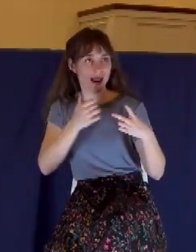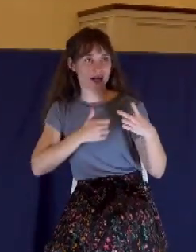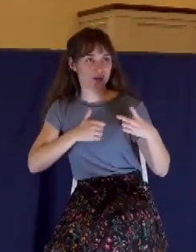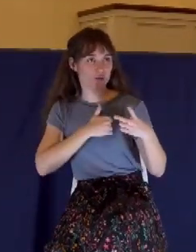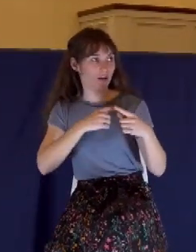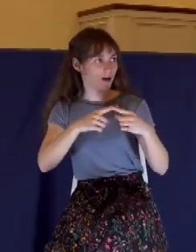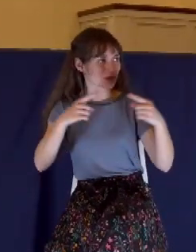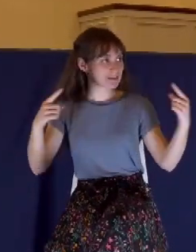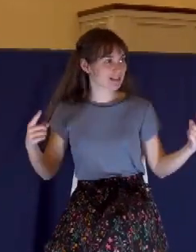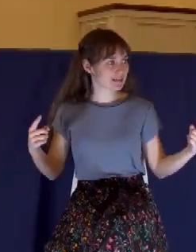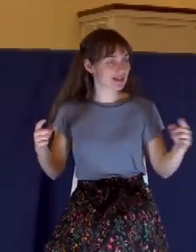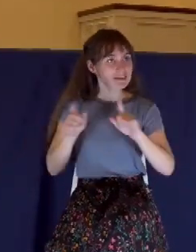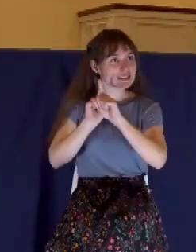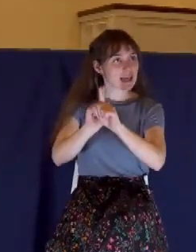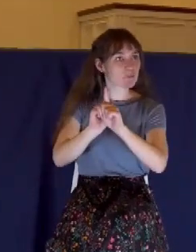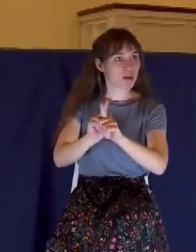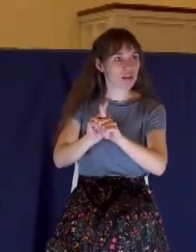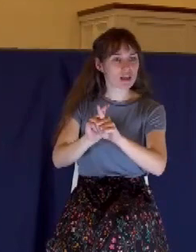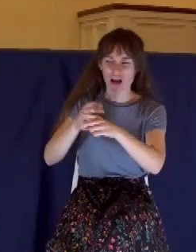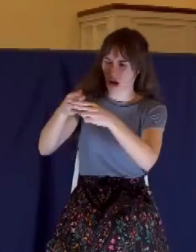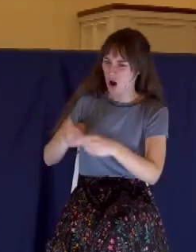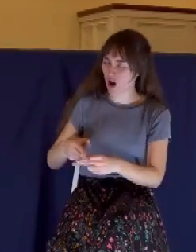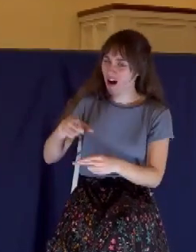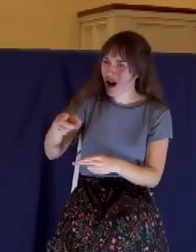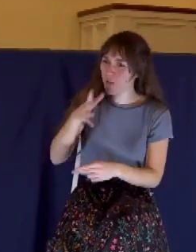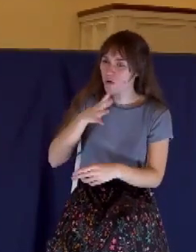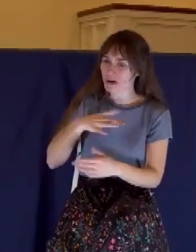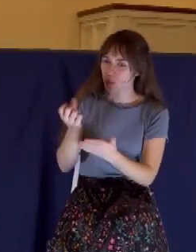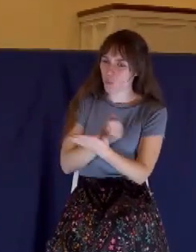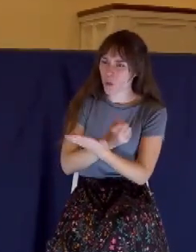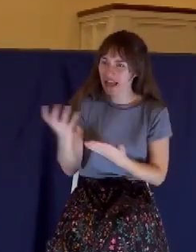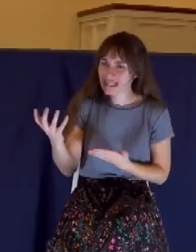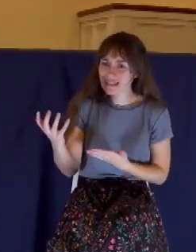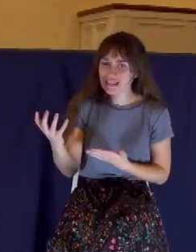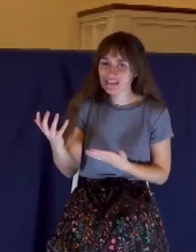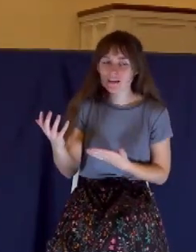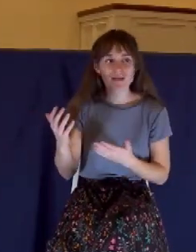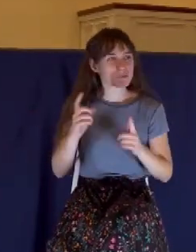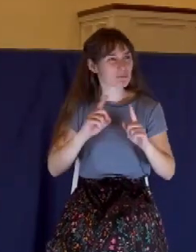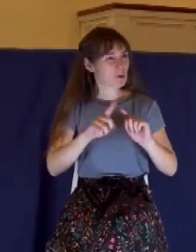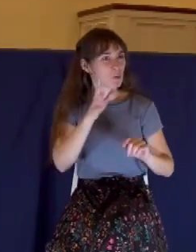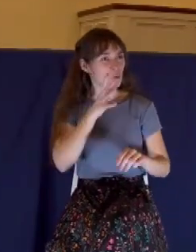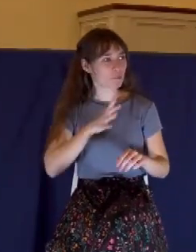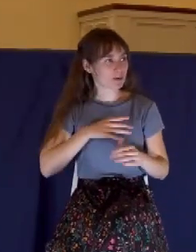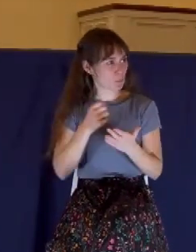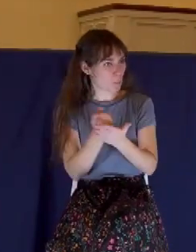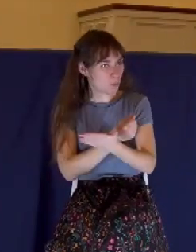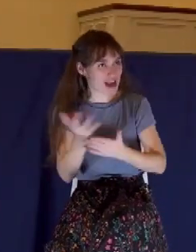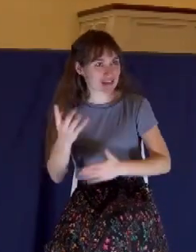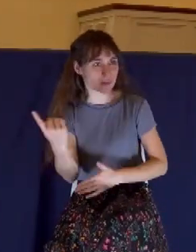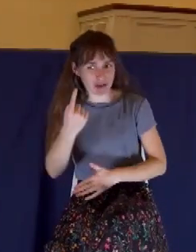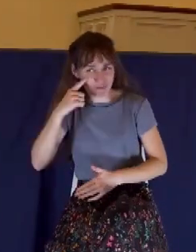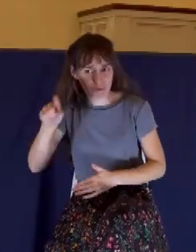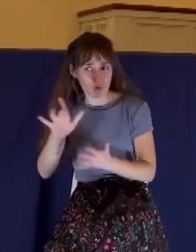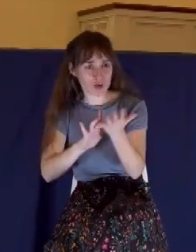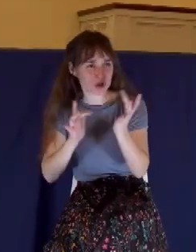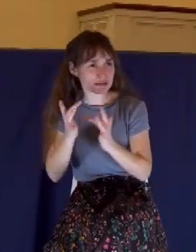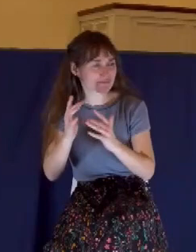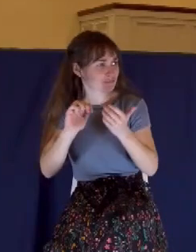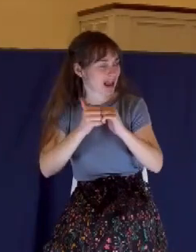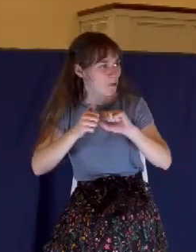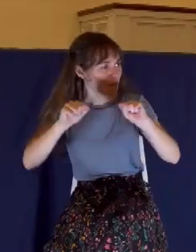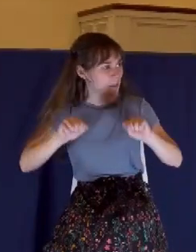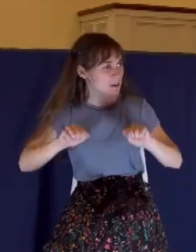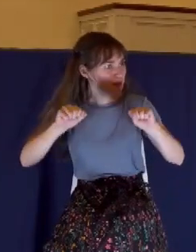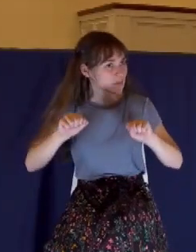the disciples called it a waste. How could you say that you're wasting this on Jesus? Here, this woman, she